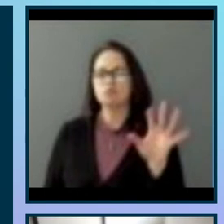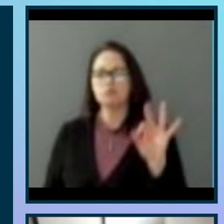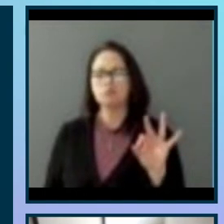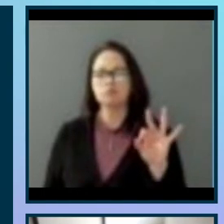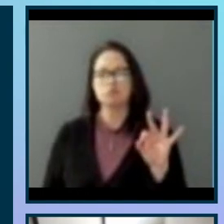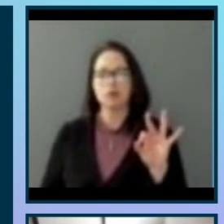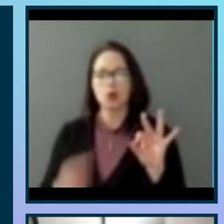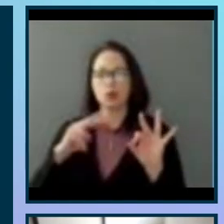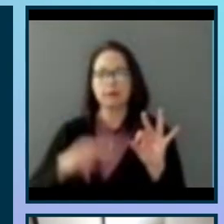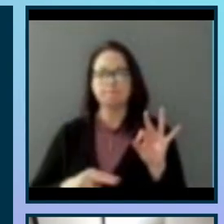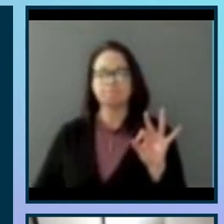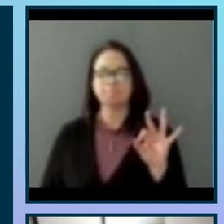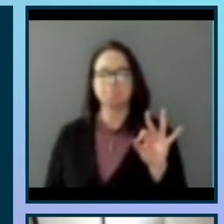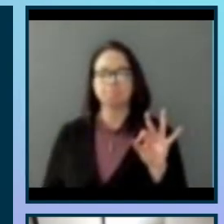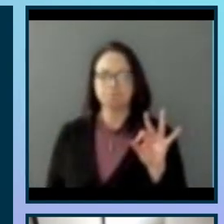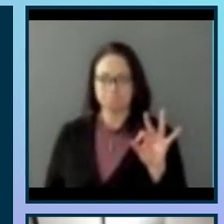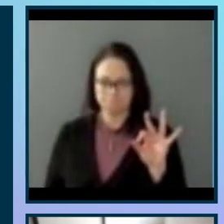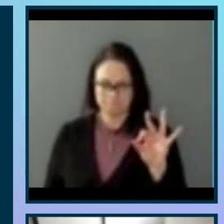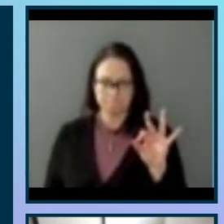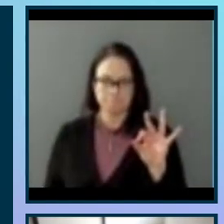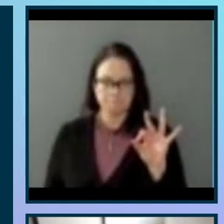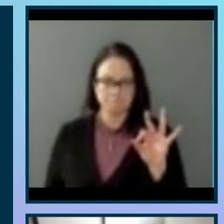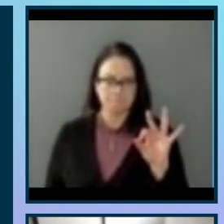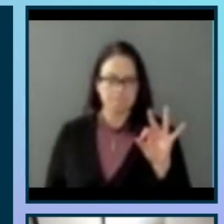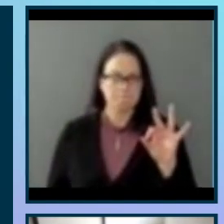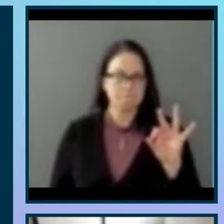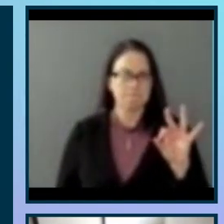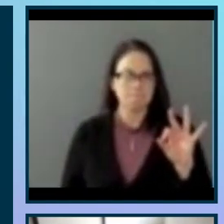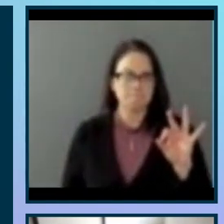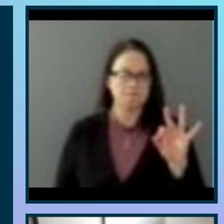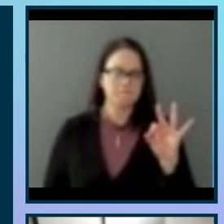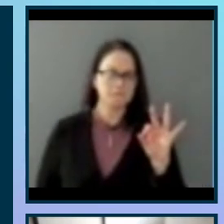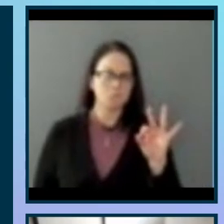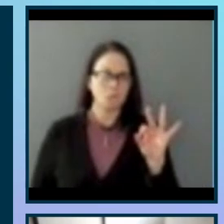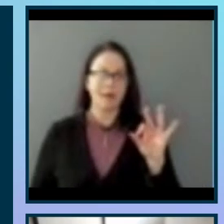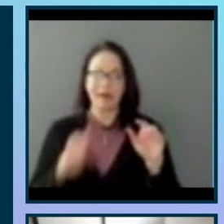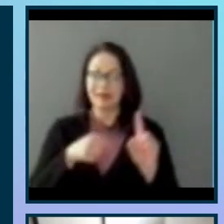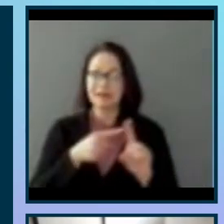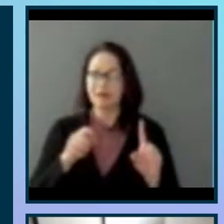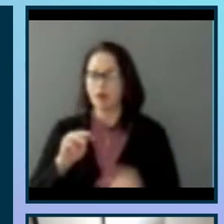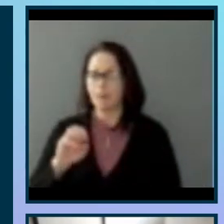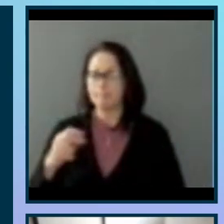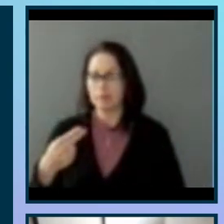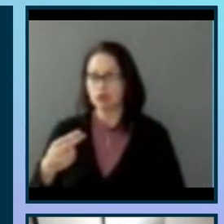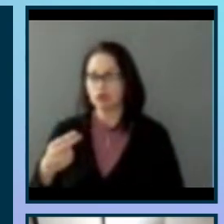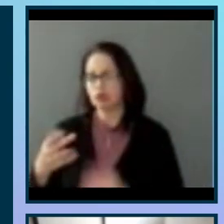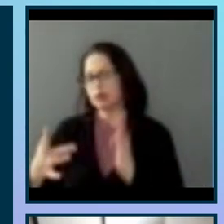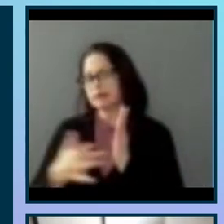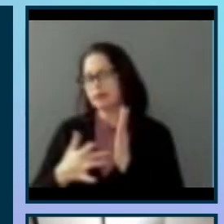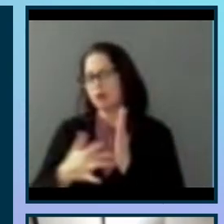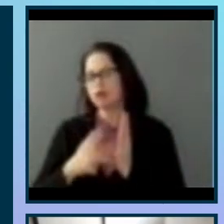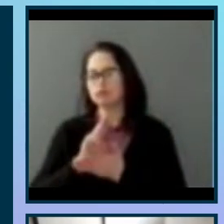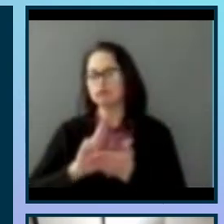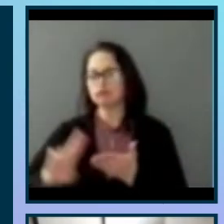optimize access to tools and assistive technologies. And I got this from the Michigan Technological University.